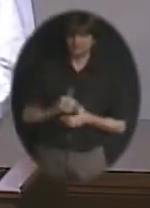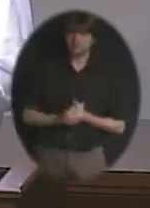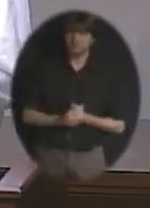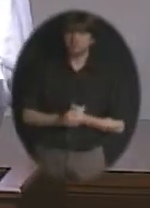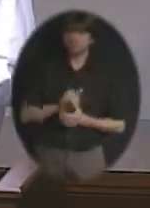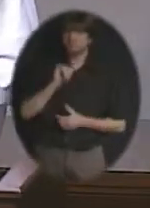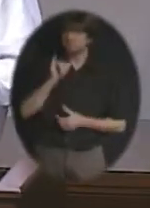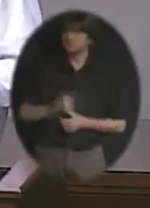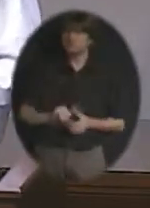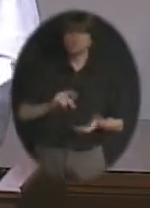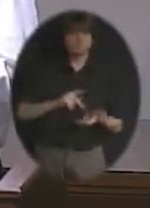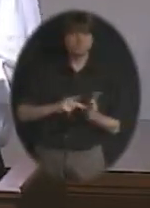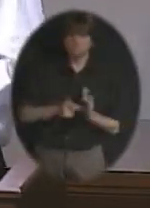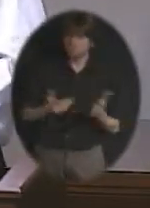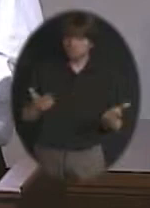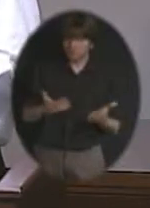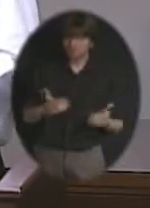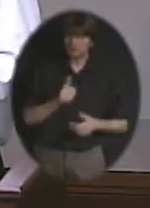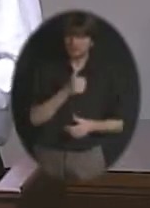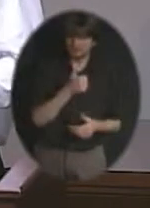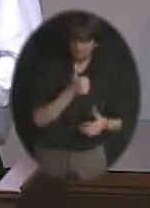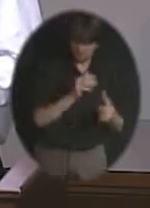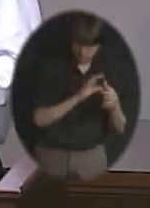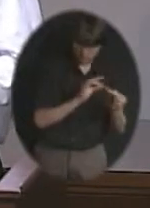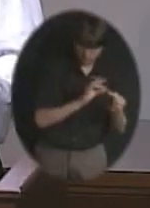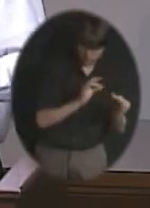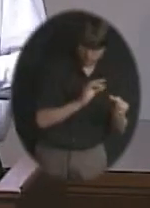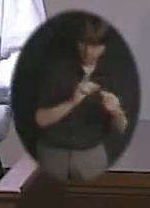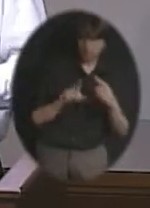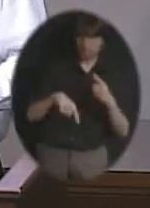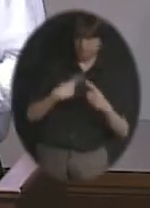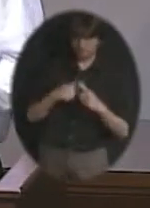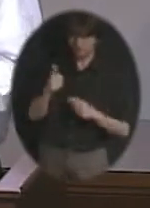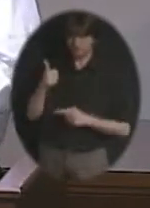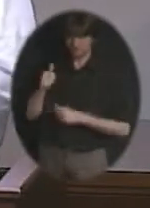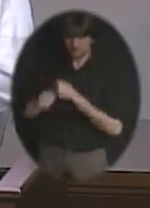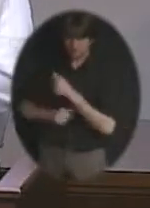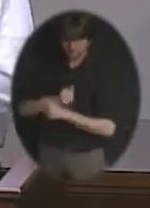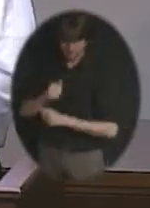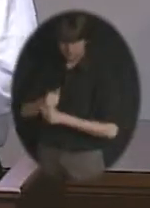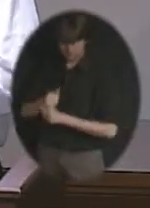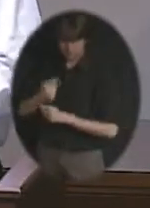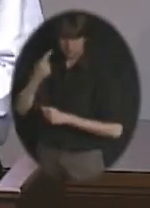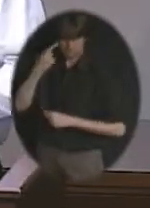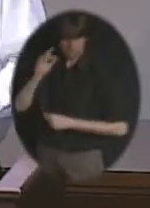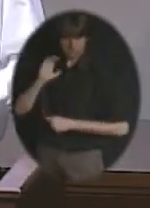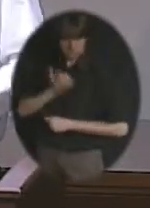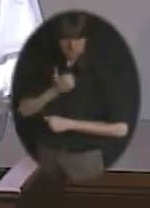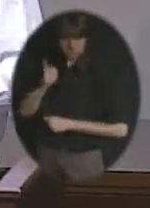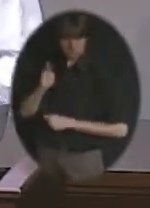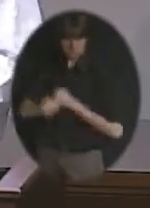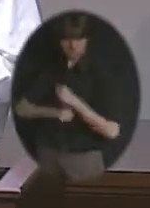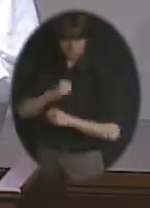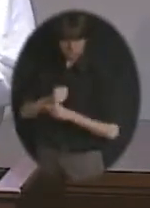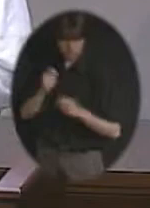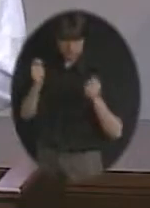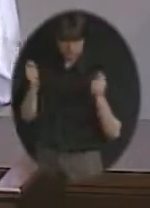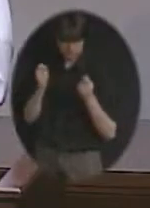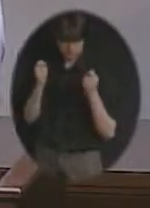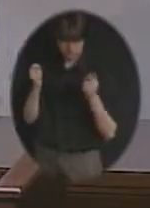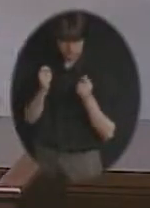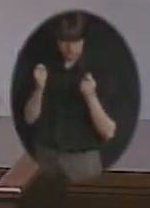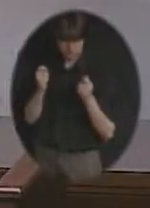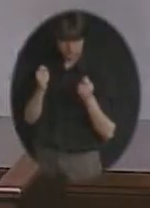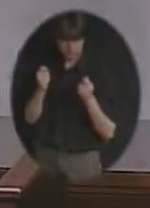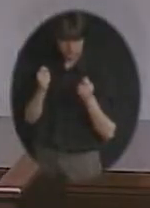you think about it. We did 10 stories about 10 alumni for the 10th anniversary of the programs. Kind of just a